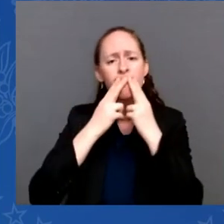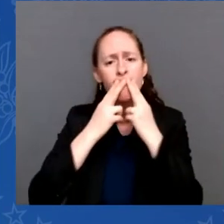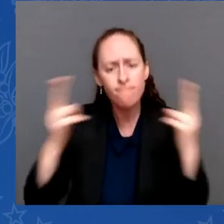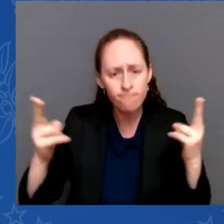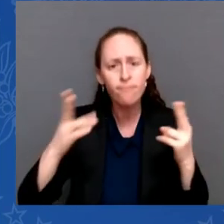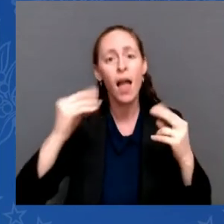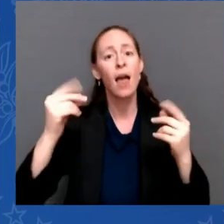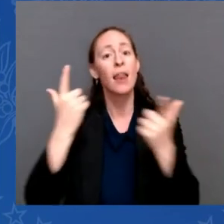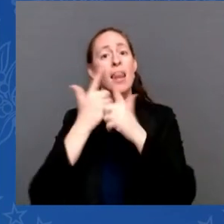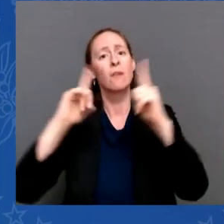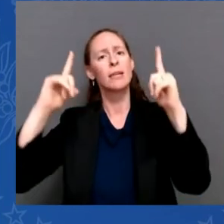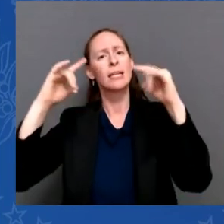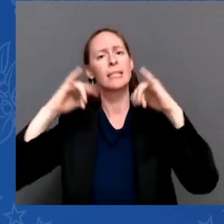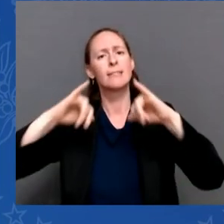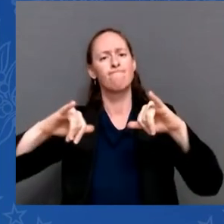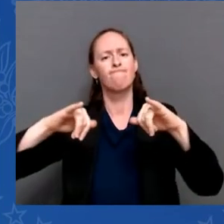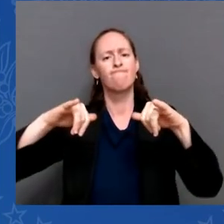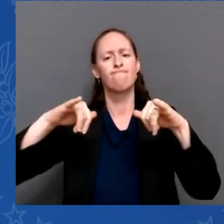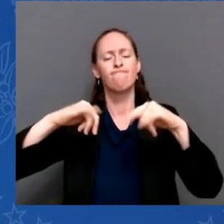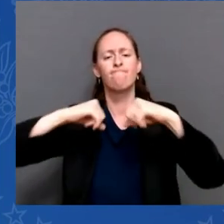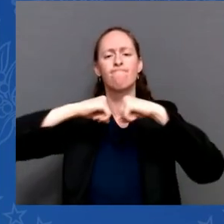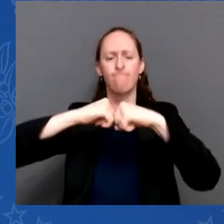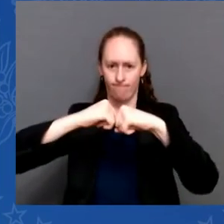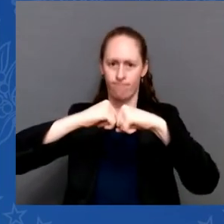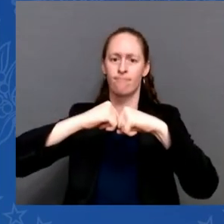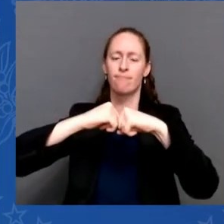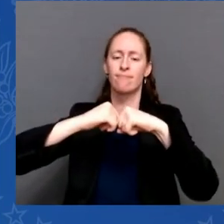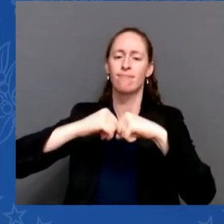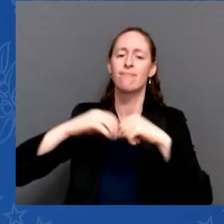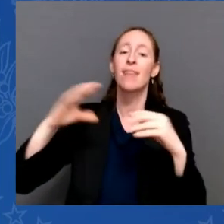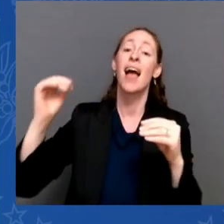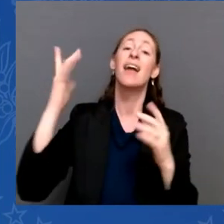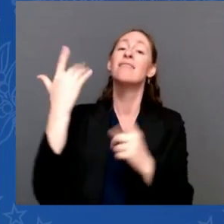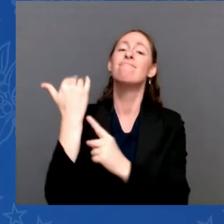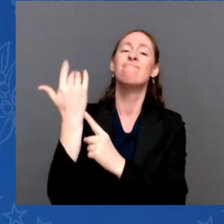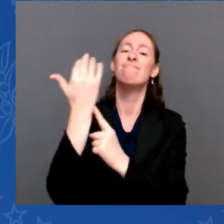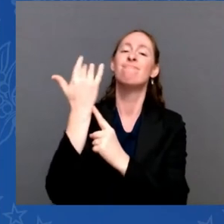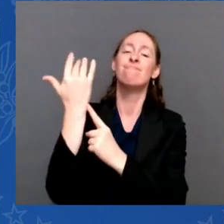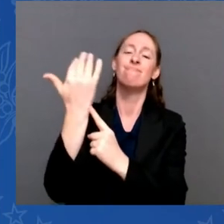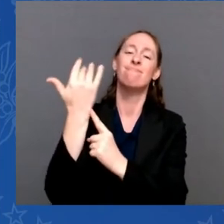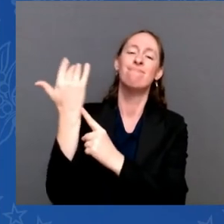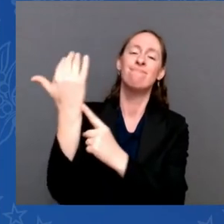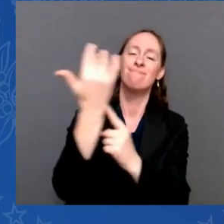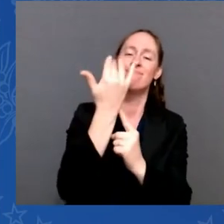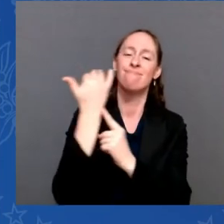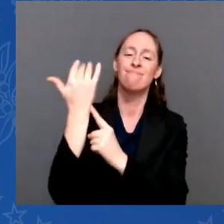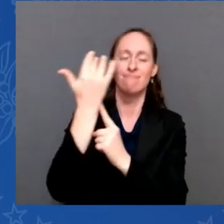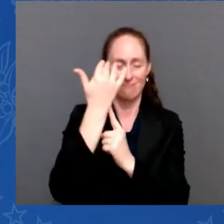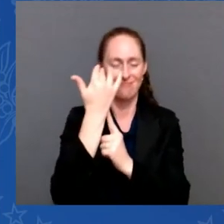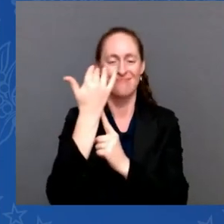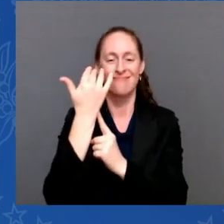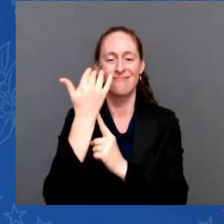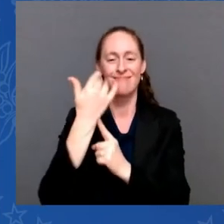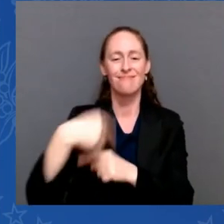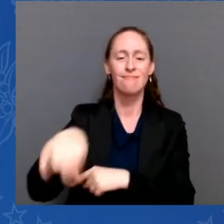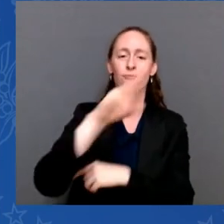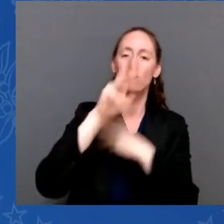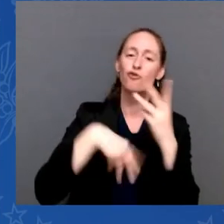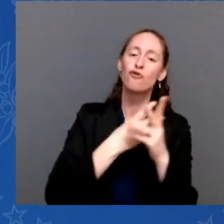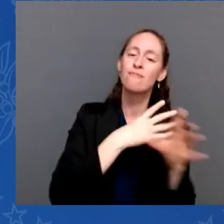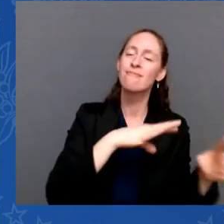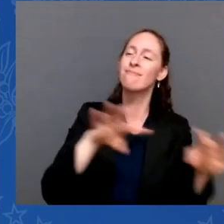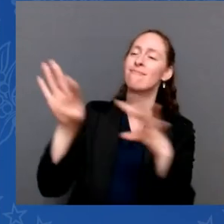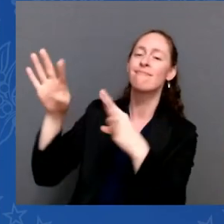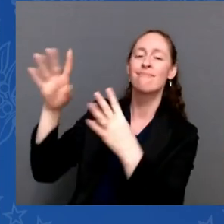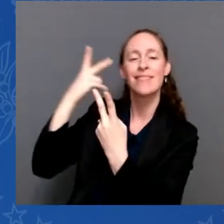burning a beacon for the rest of the entire world because this is a great and defining truth about our nation and our people. We do